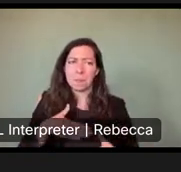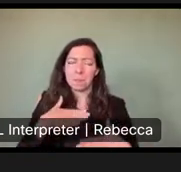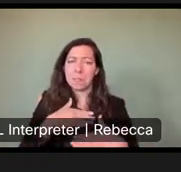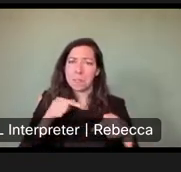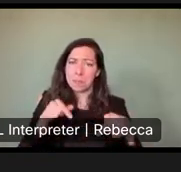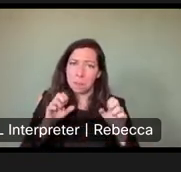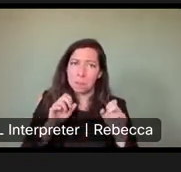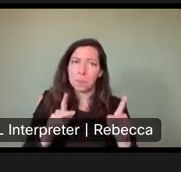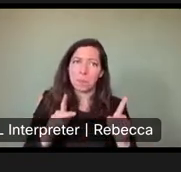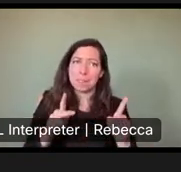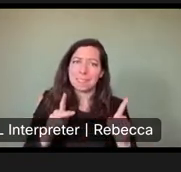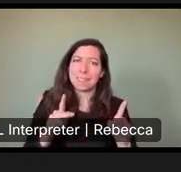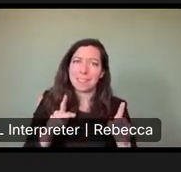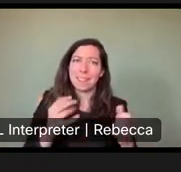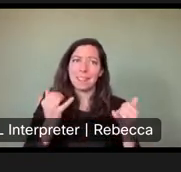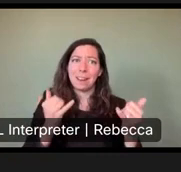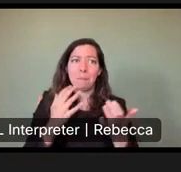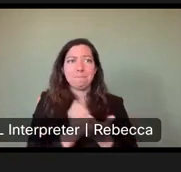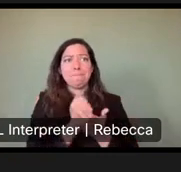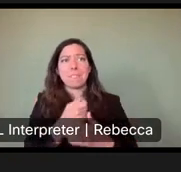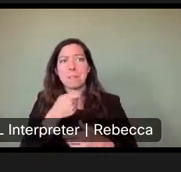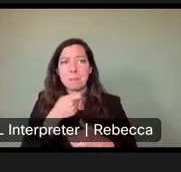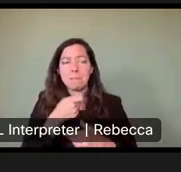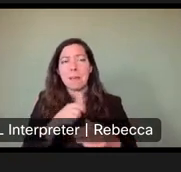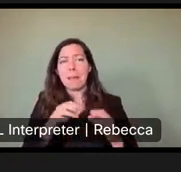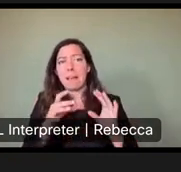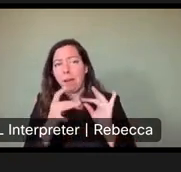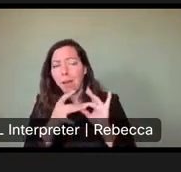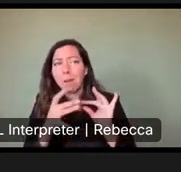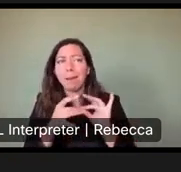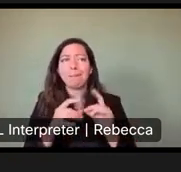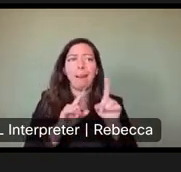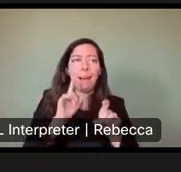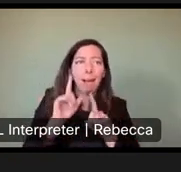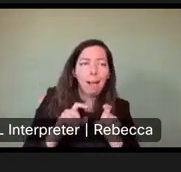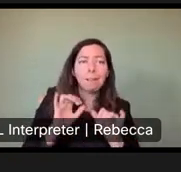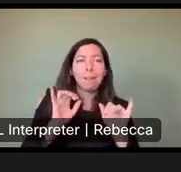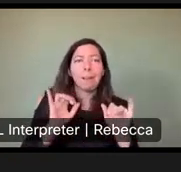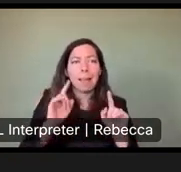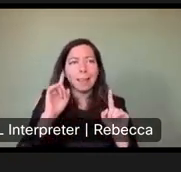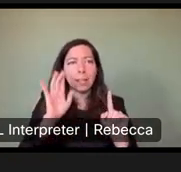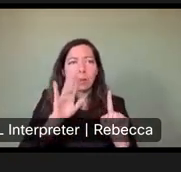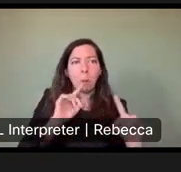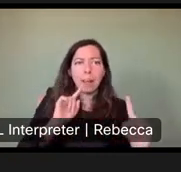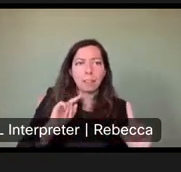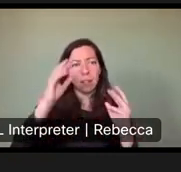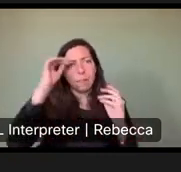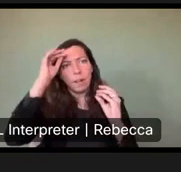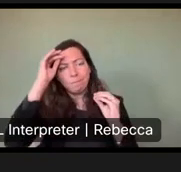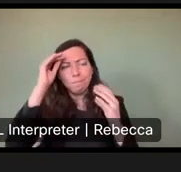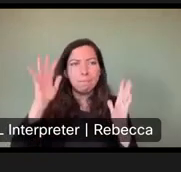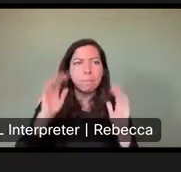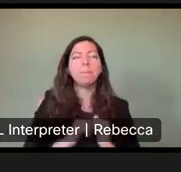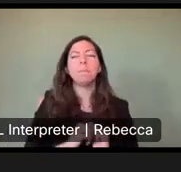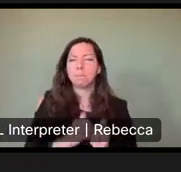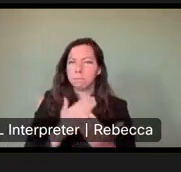to. Speak, um, to ask questions and to get really thoughtful answers. I really appreciate it. I wanted